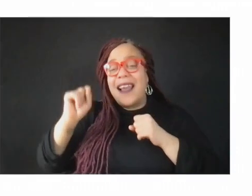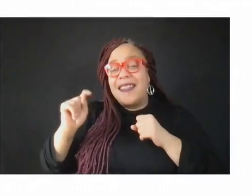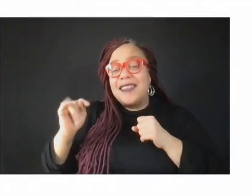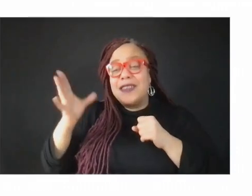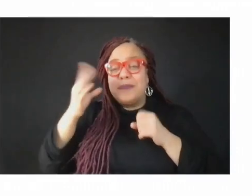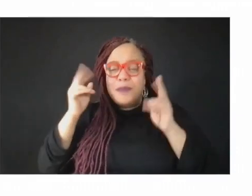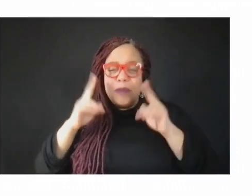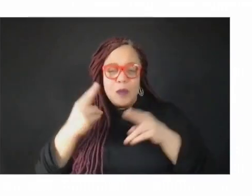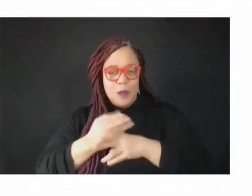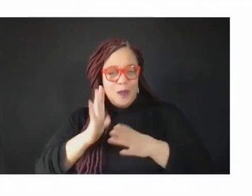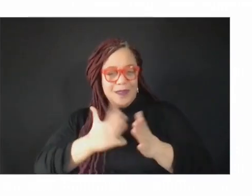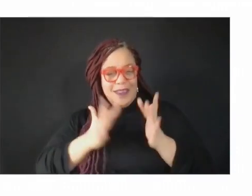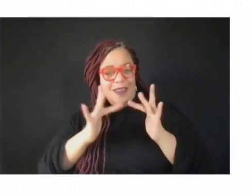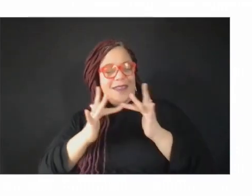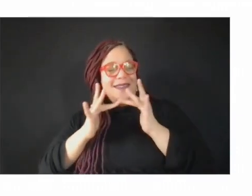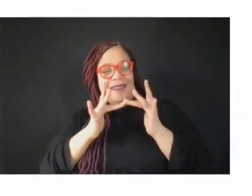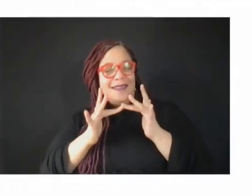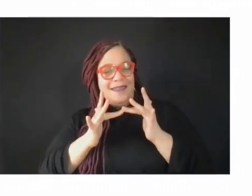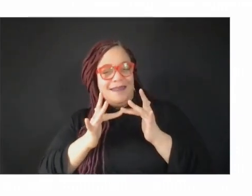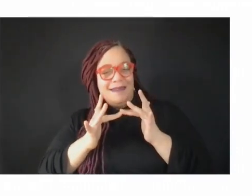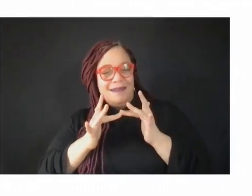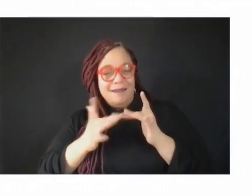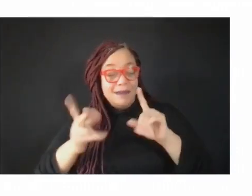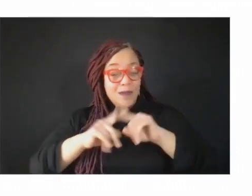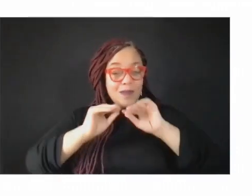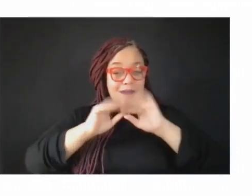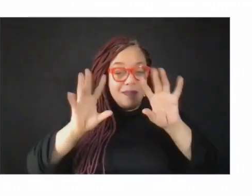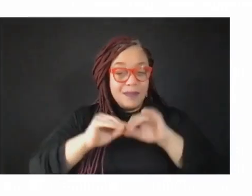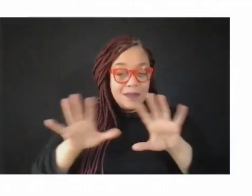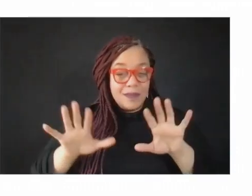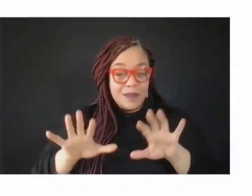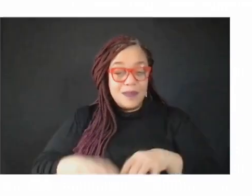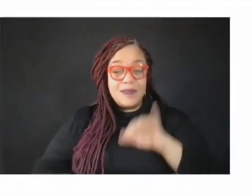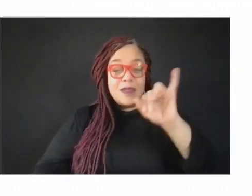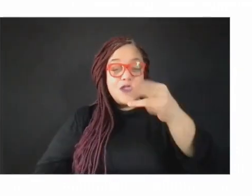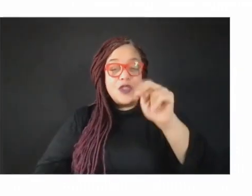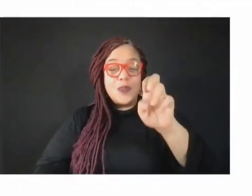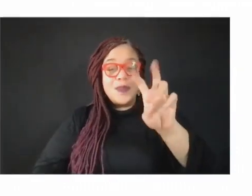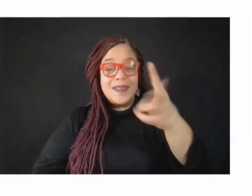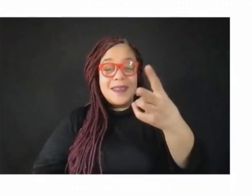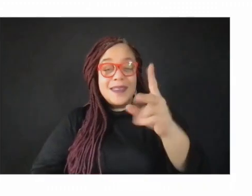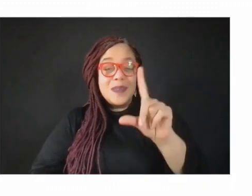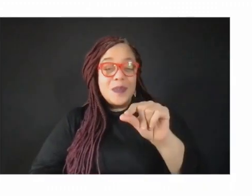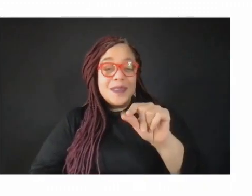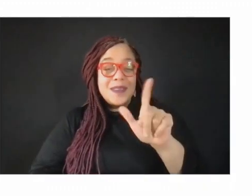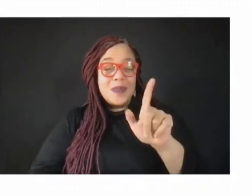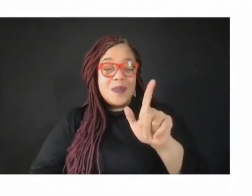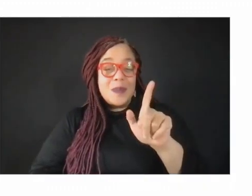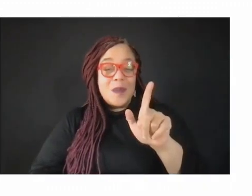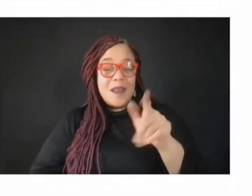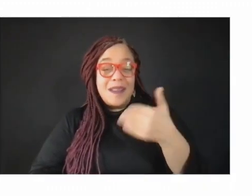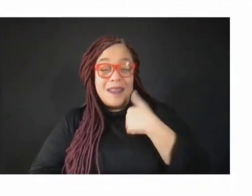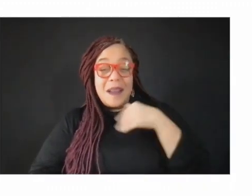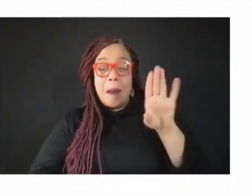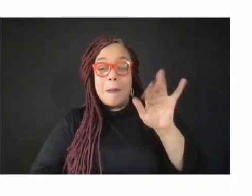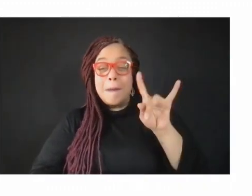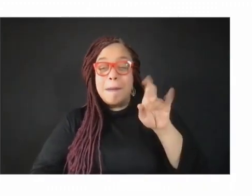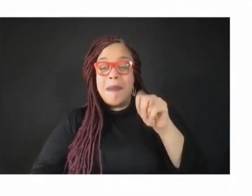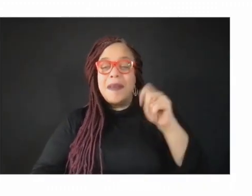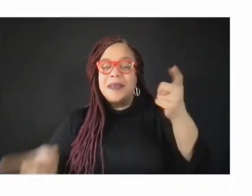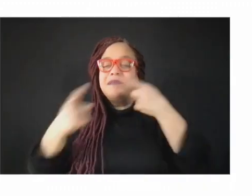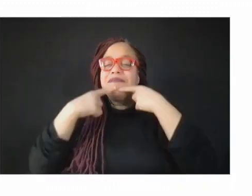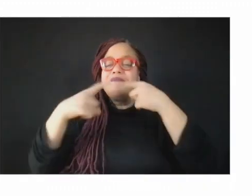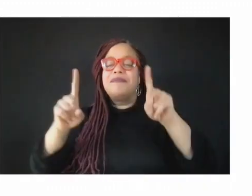On June 2nd, 2021, President Biden announced Shots at the Shop, a new initiative to engage black-owned